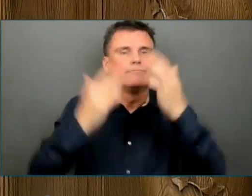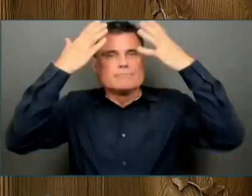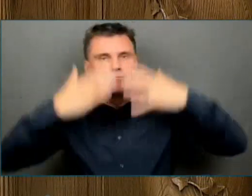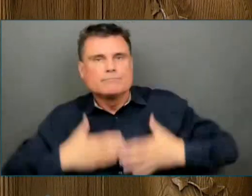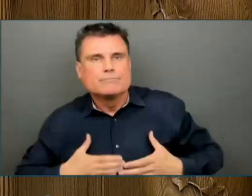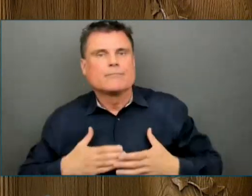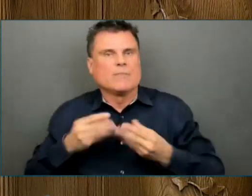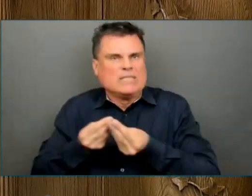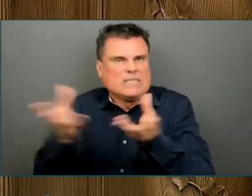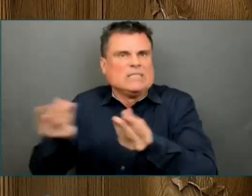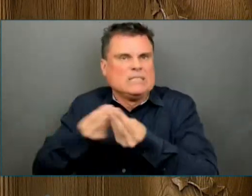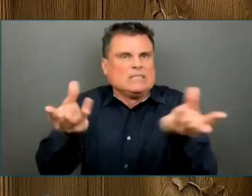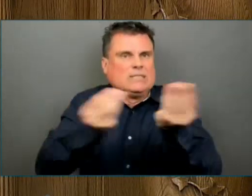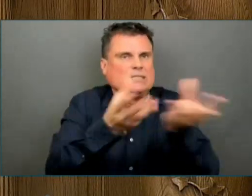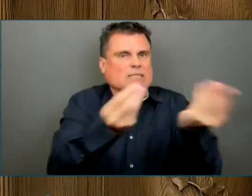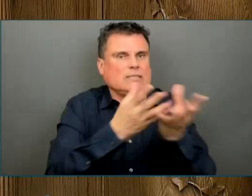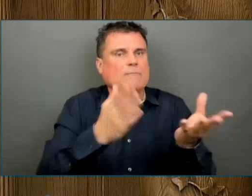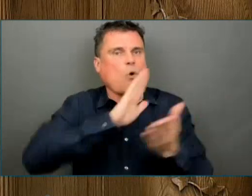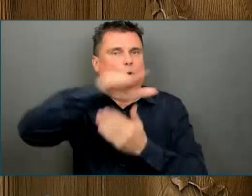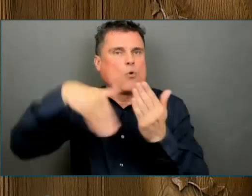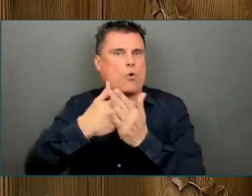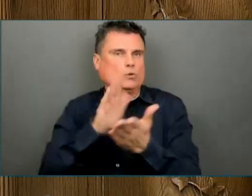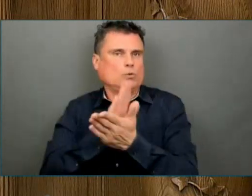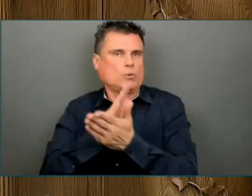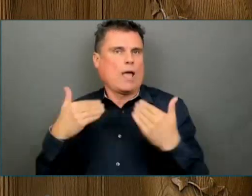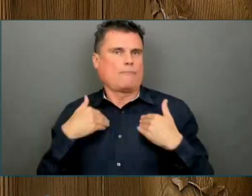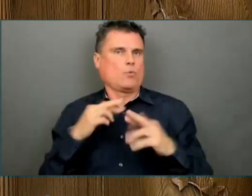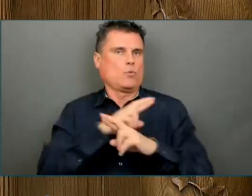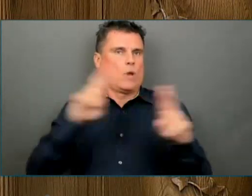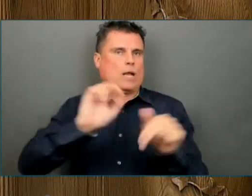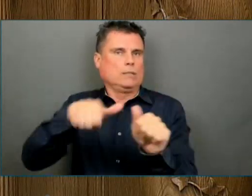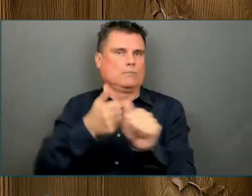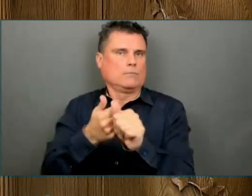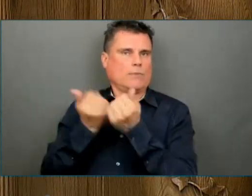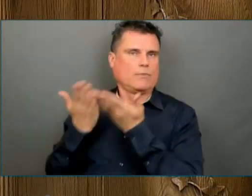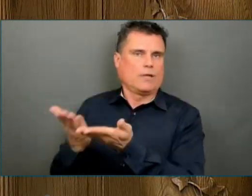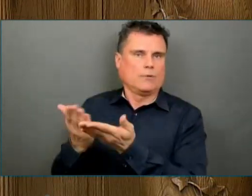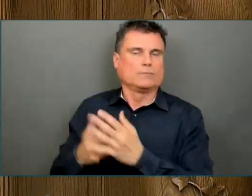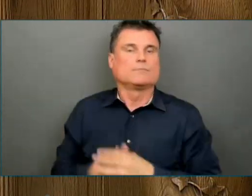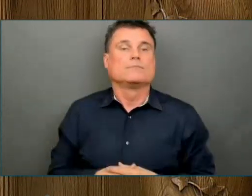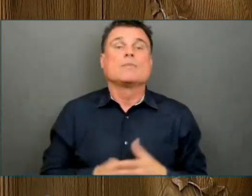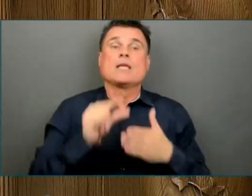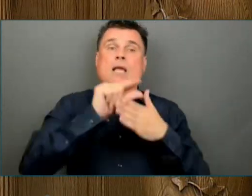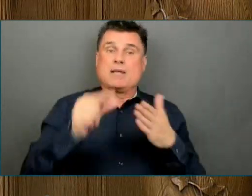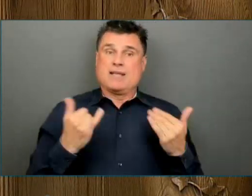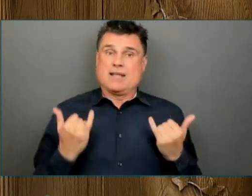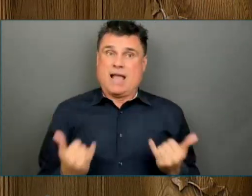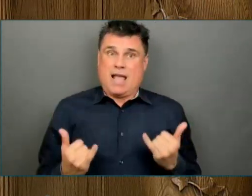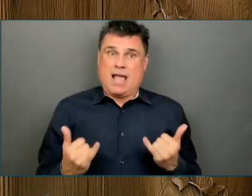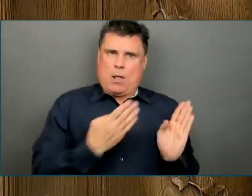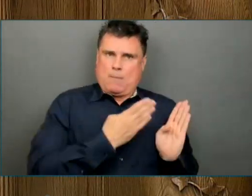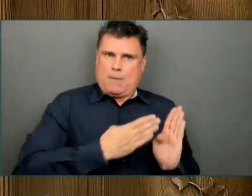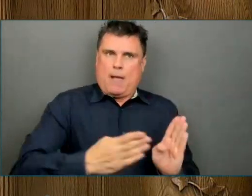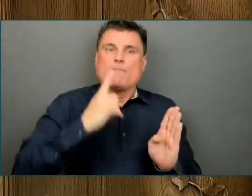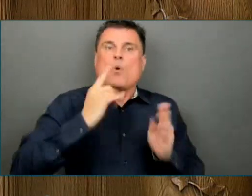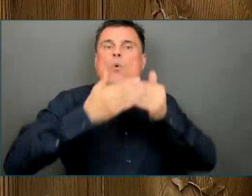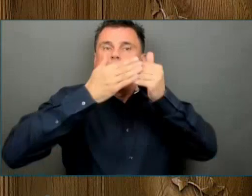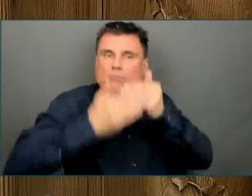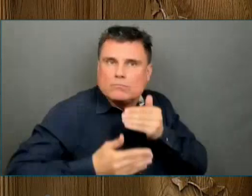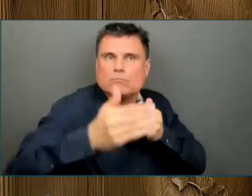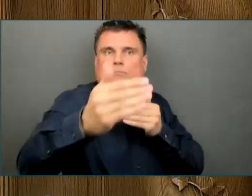year, your government will continue making investments that will keep our schools safe and classrooms well supported.